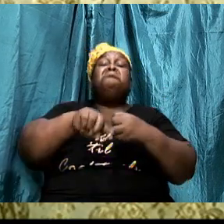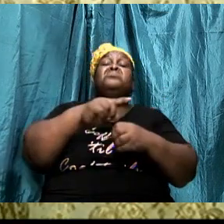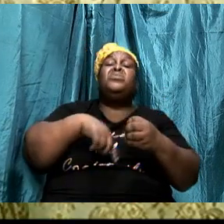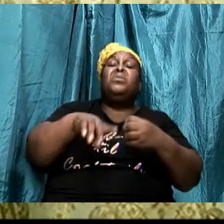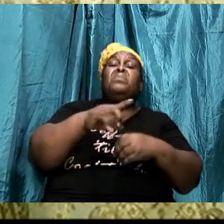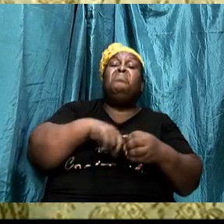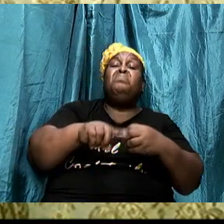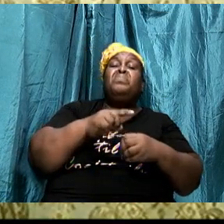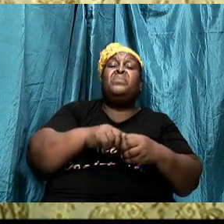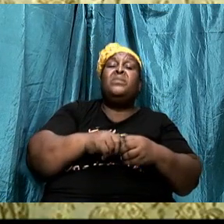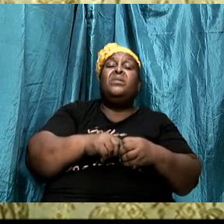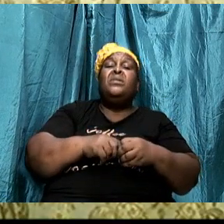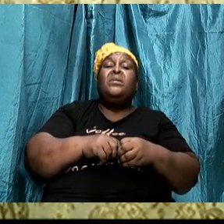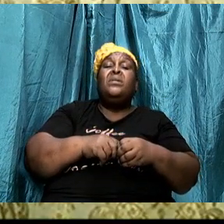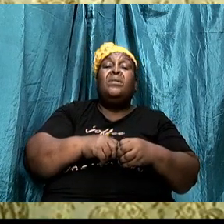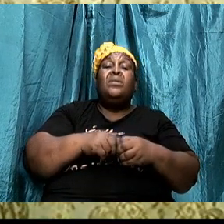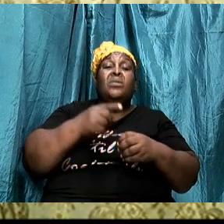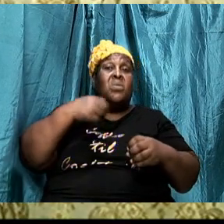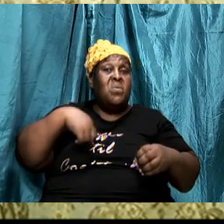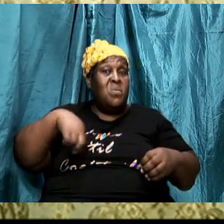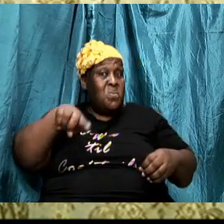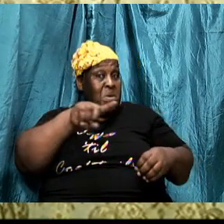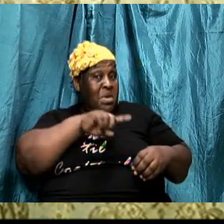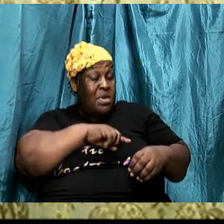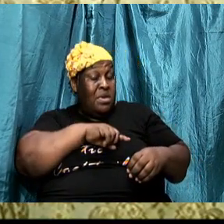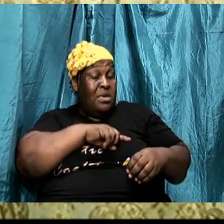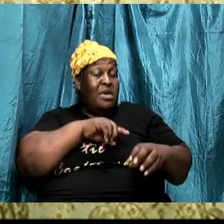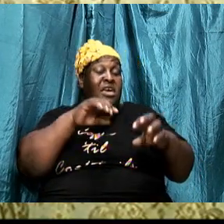we can reshape our presupposition